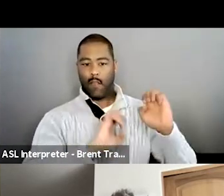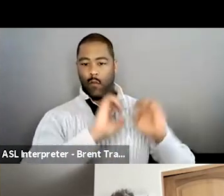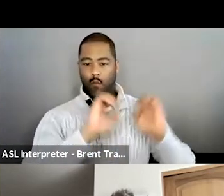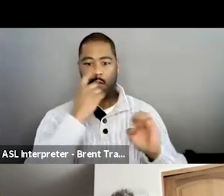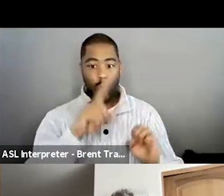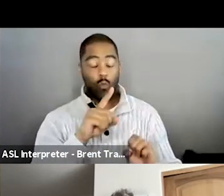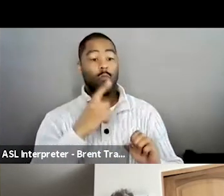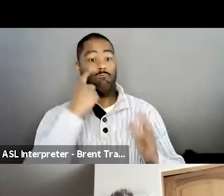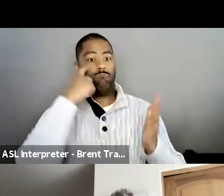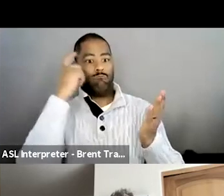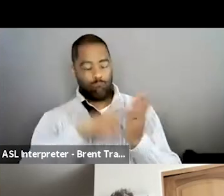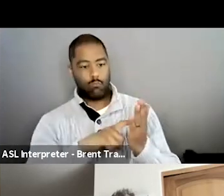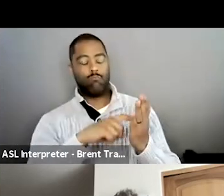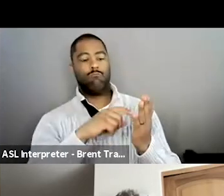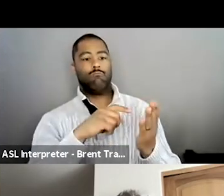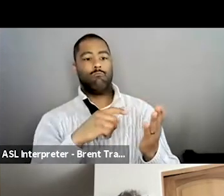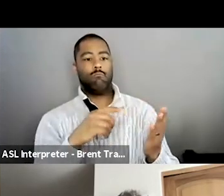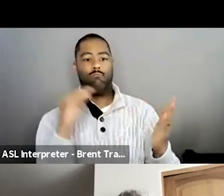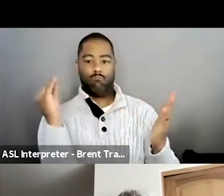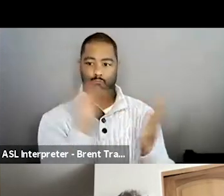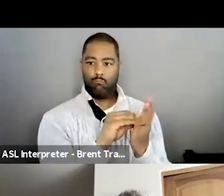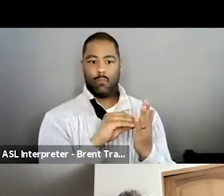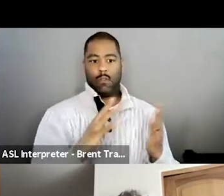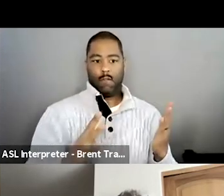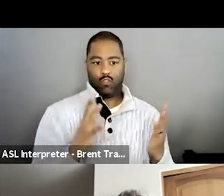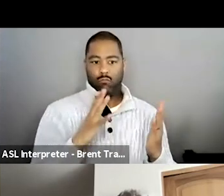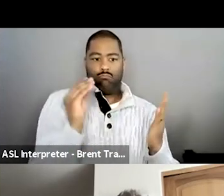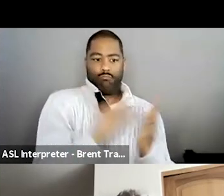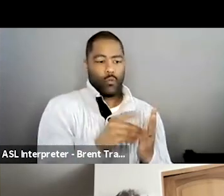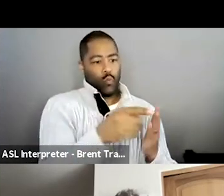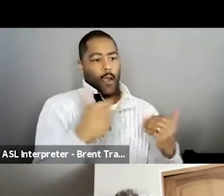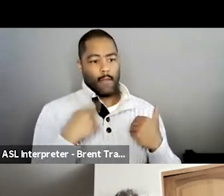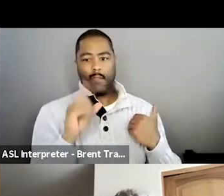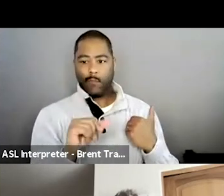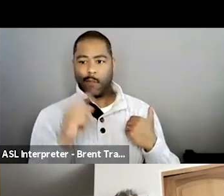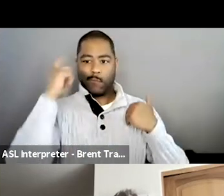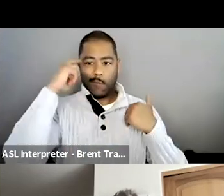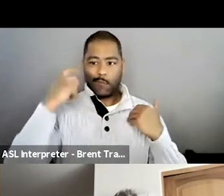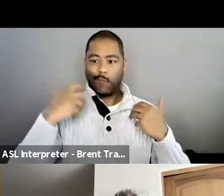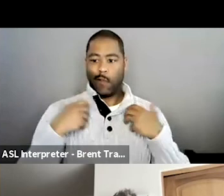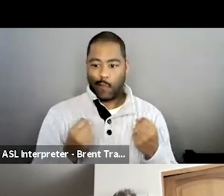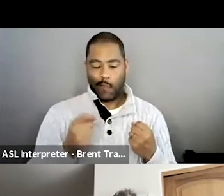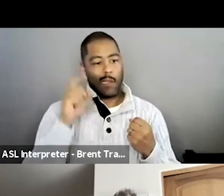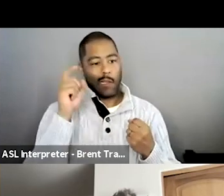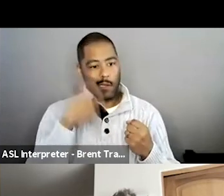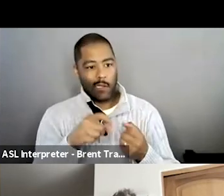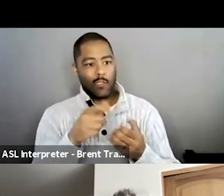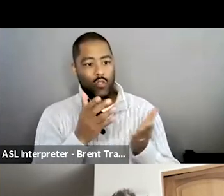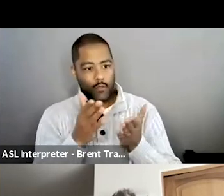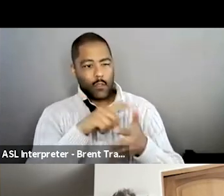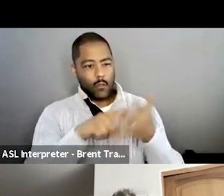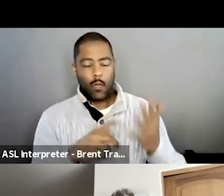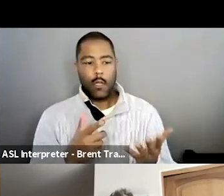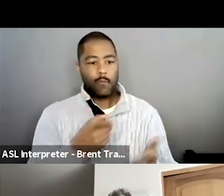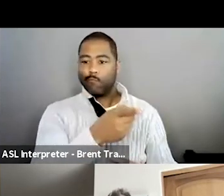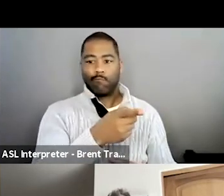try and get help than it was to just accept what it was and do our own thing. So I'm sure now